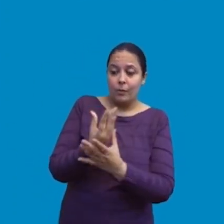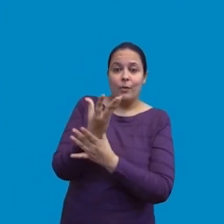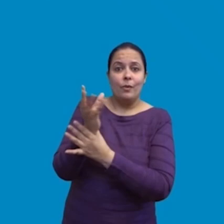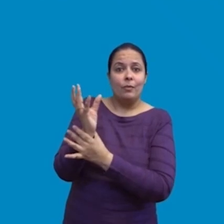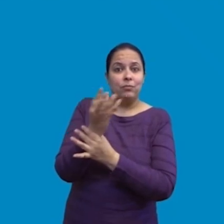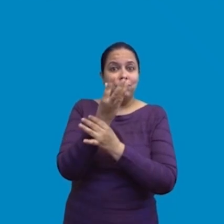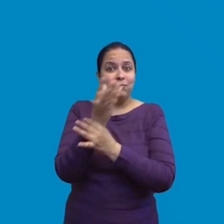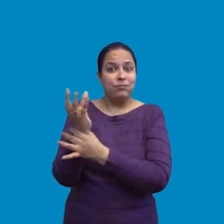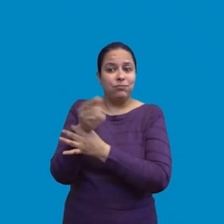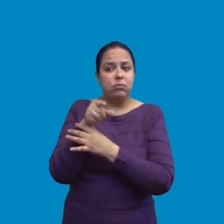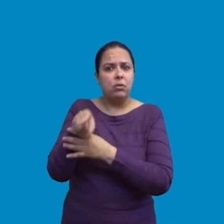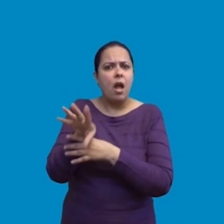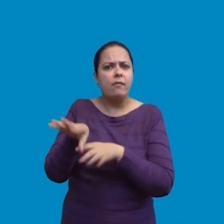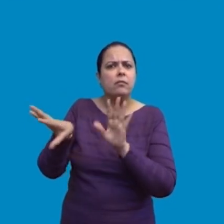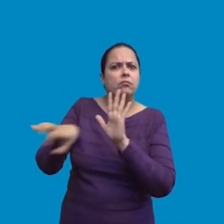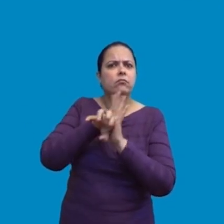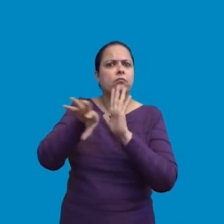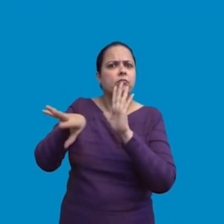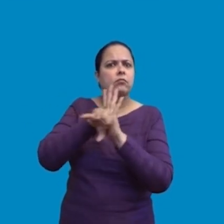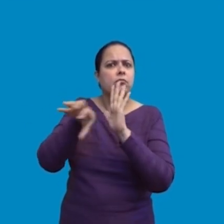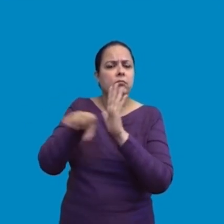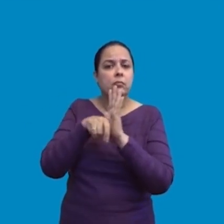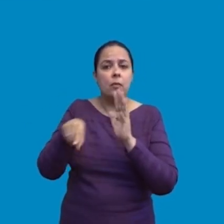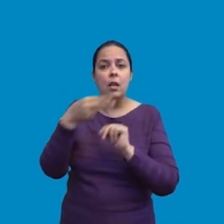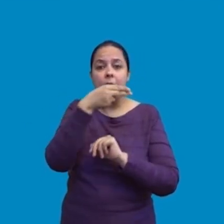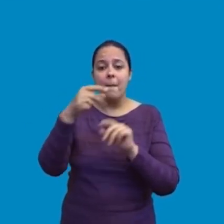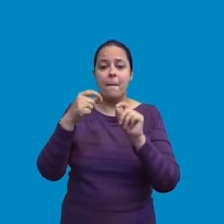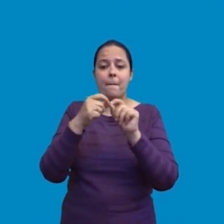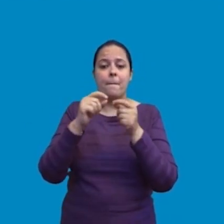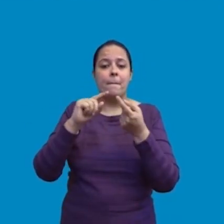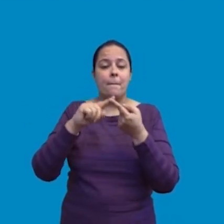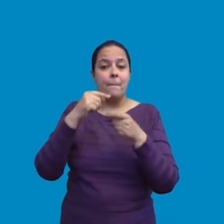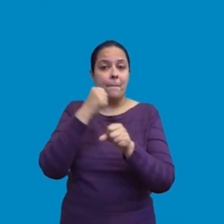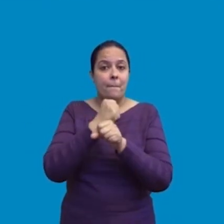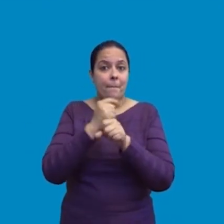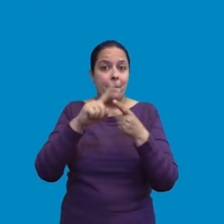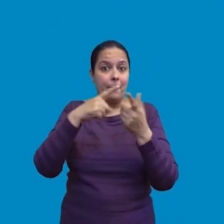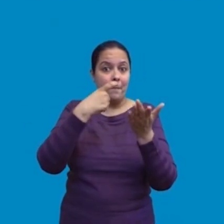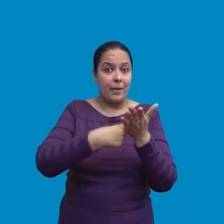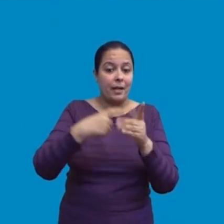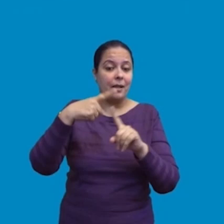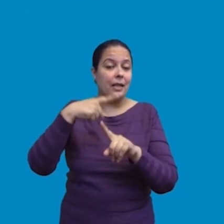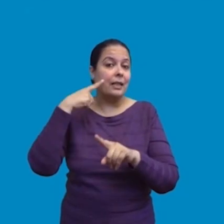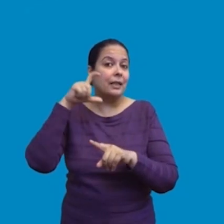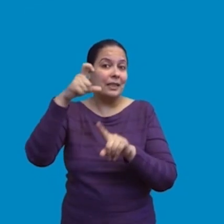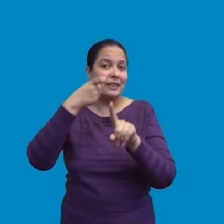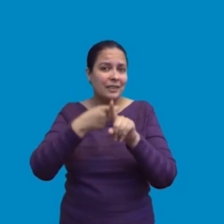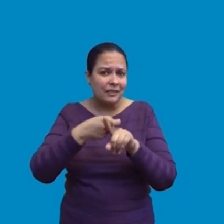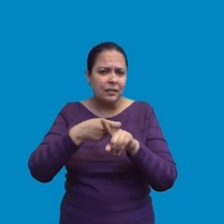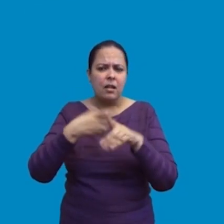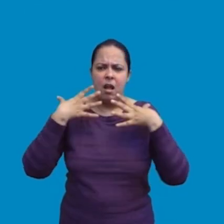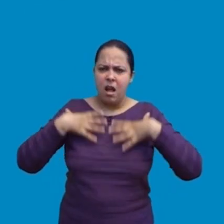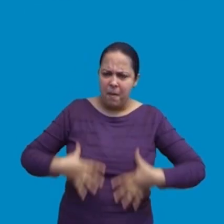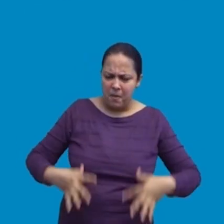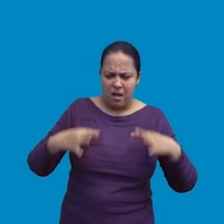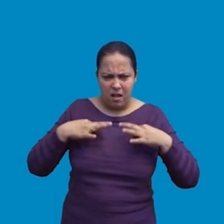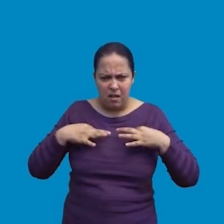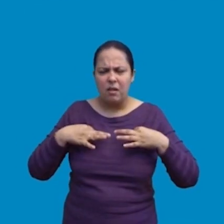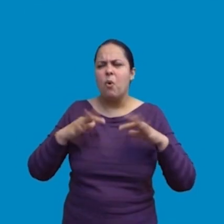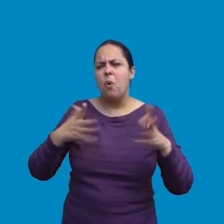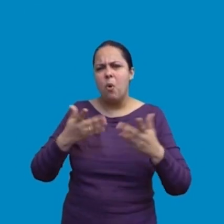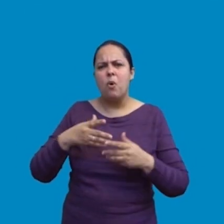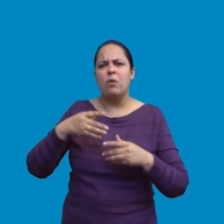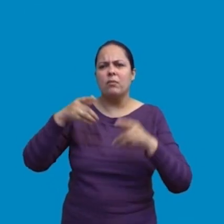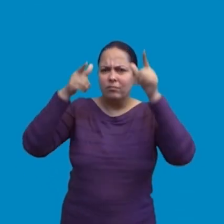tick plant? Its seed has a hook-like structure that helps it to disperse by sticking to the hair of animals